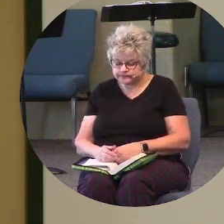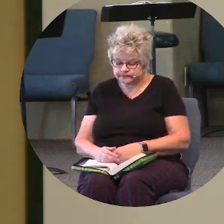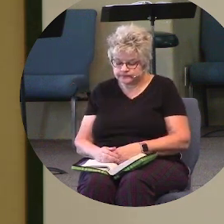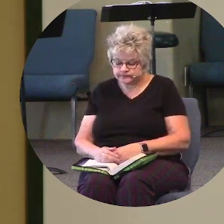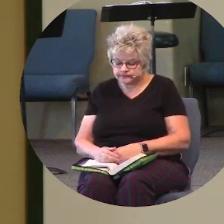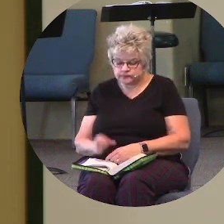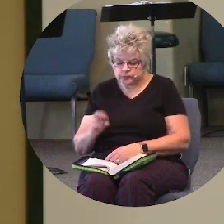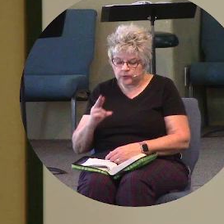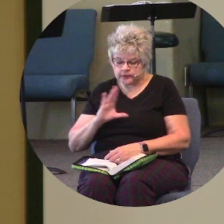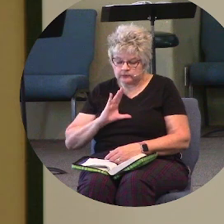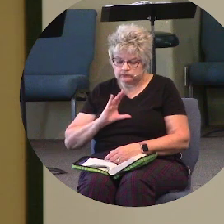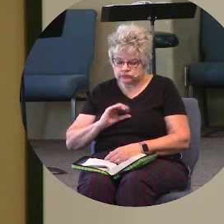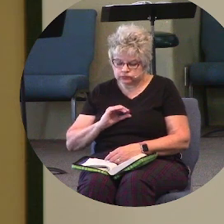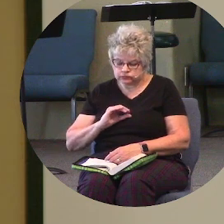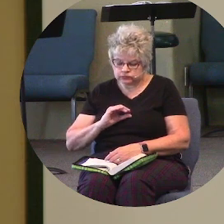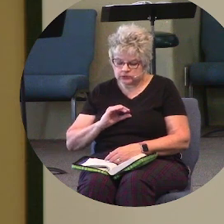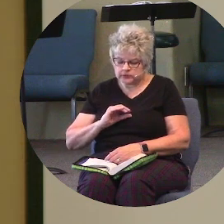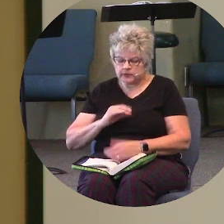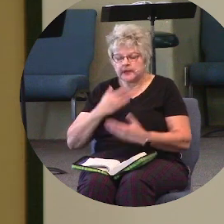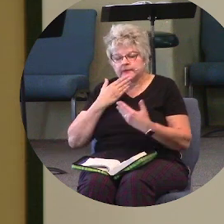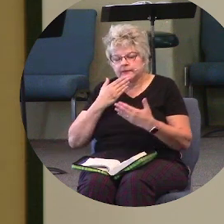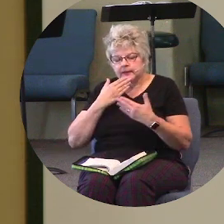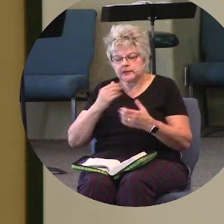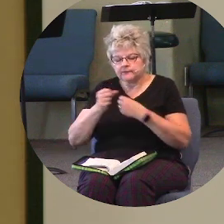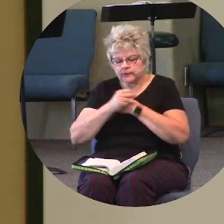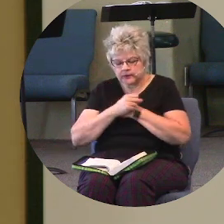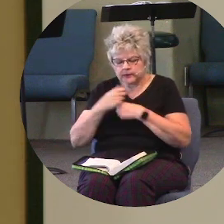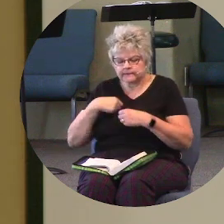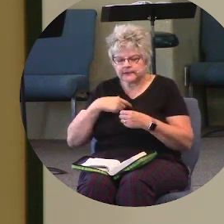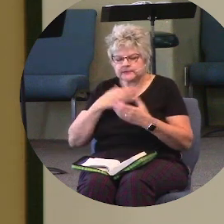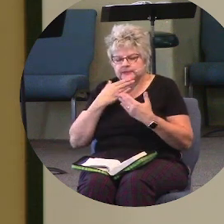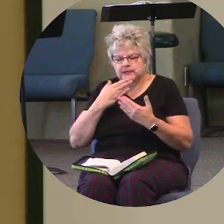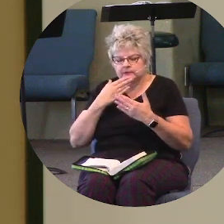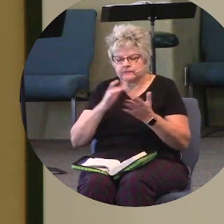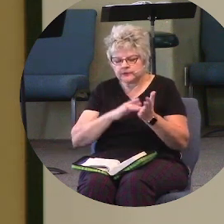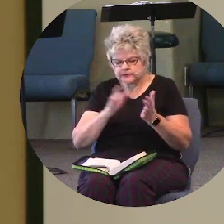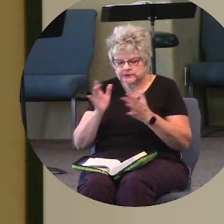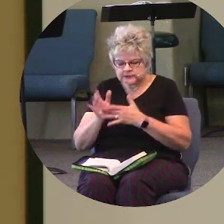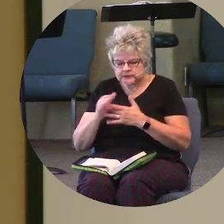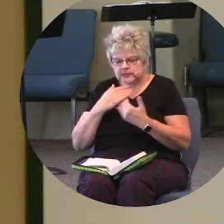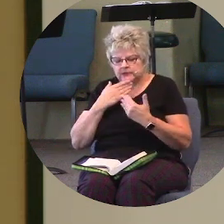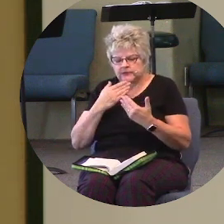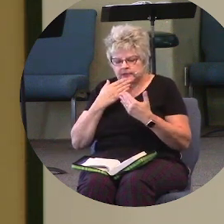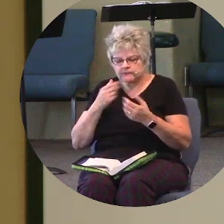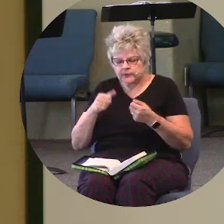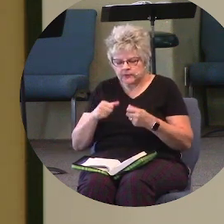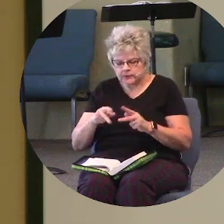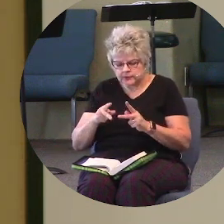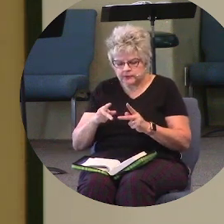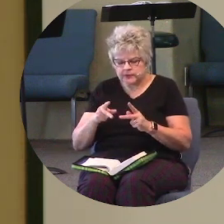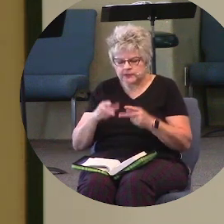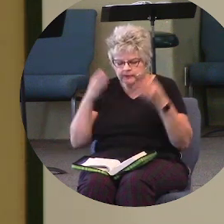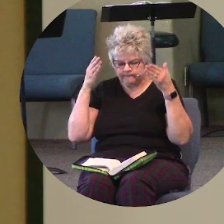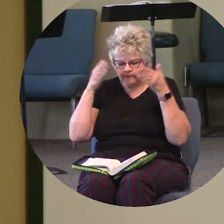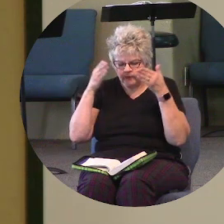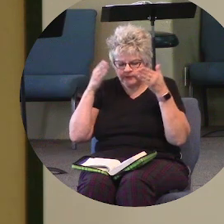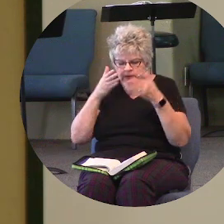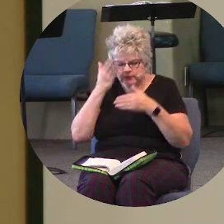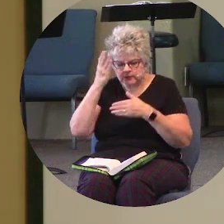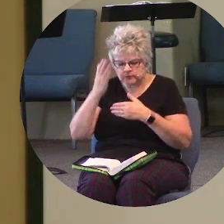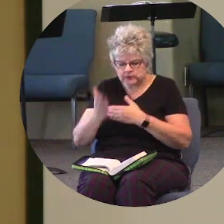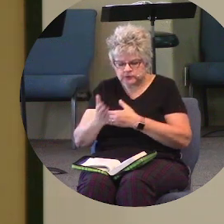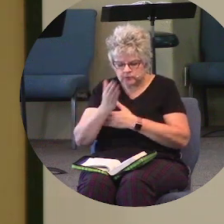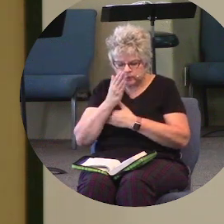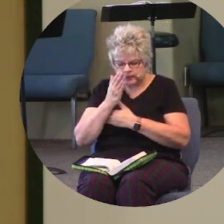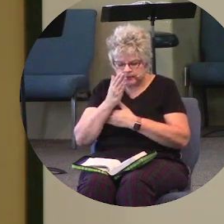Father, I thank you for loving us. Thank you for Jesus. Thank you for the opportunity we have to focus on you this morning.